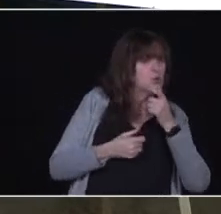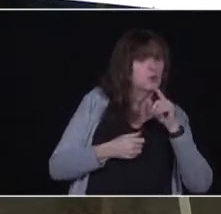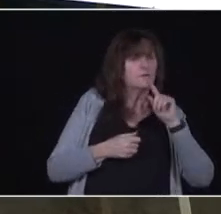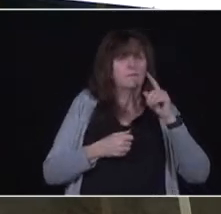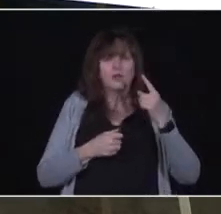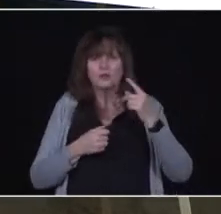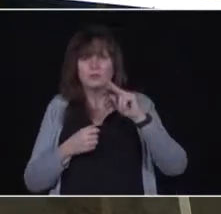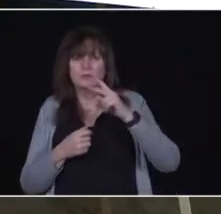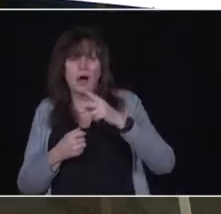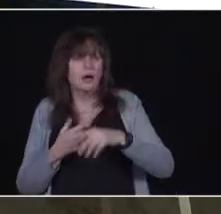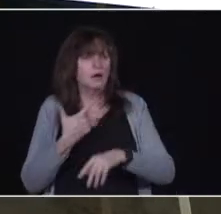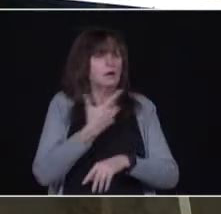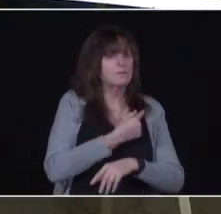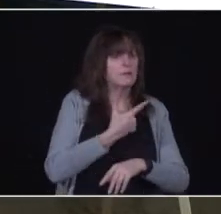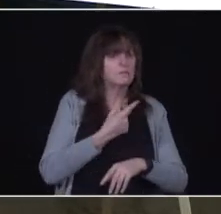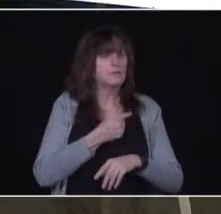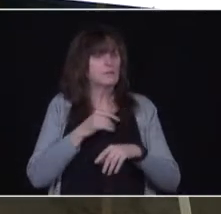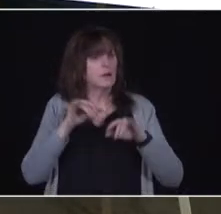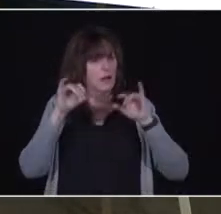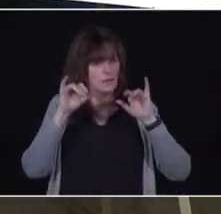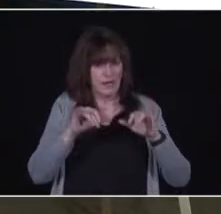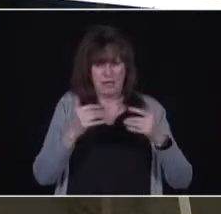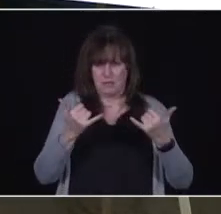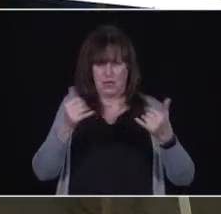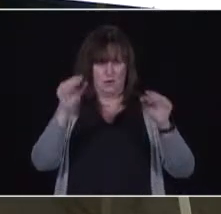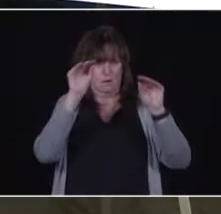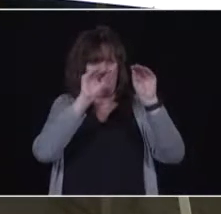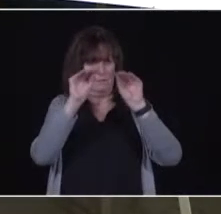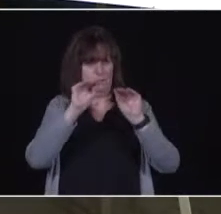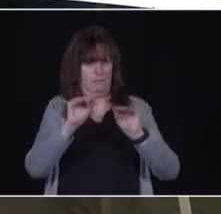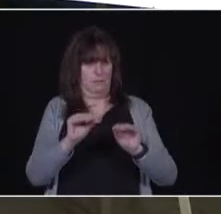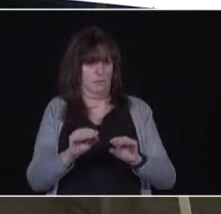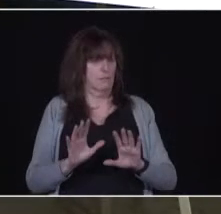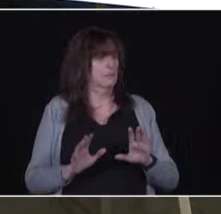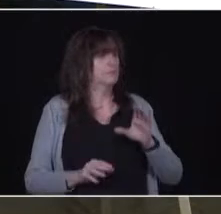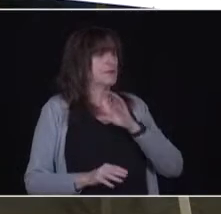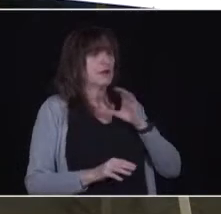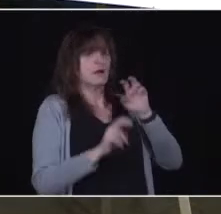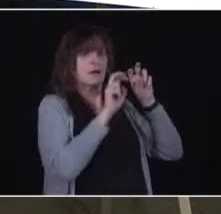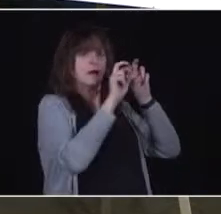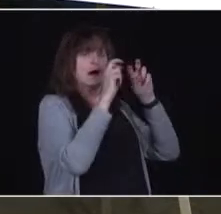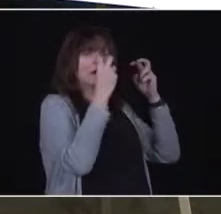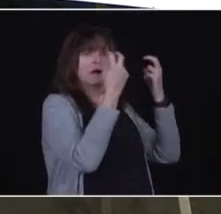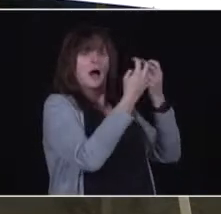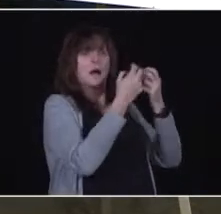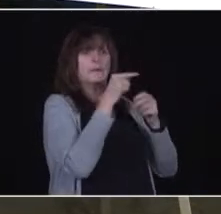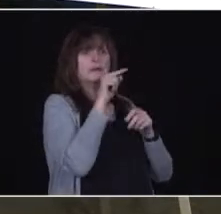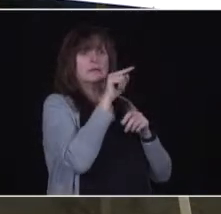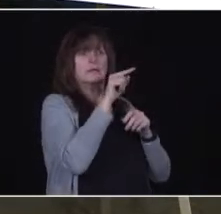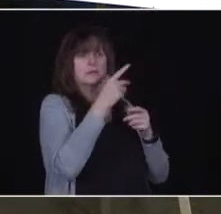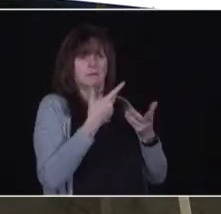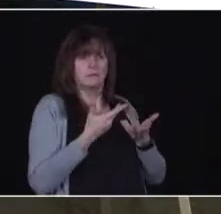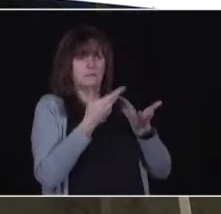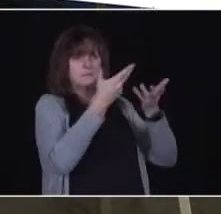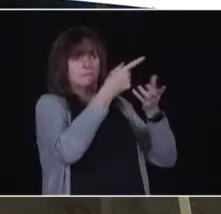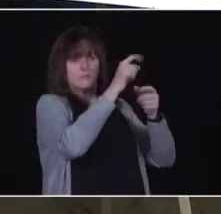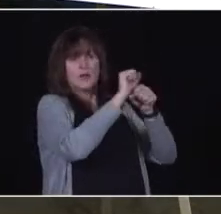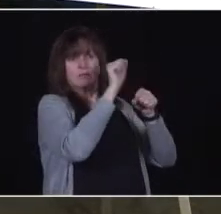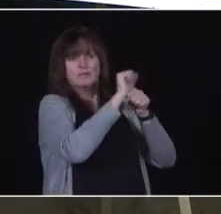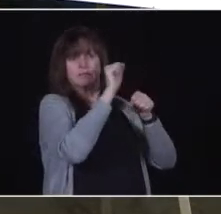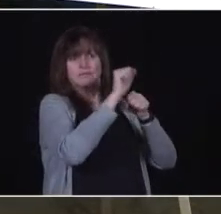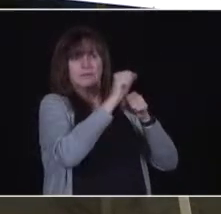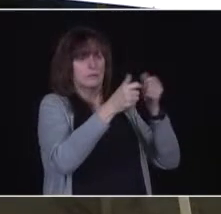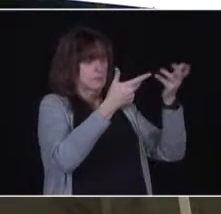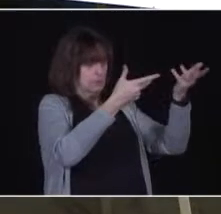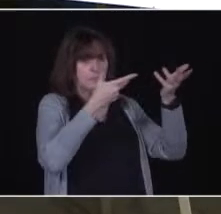being moved now through cabinet committee into cabinet to give their direction back to the task force on when to move it and